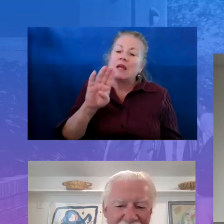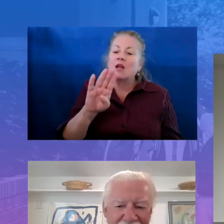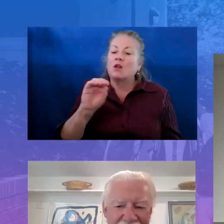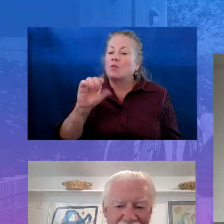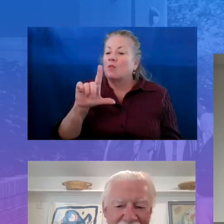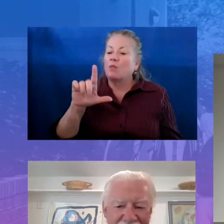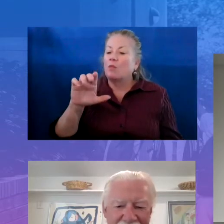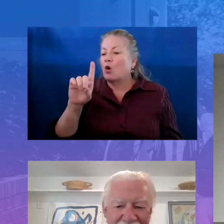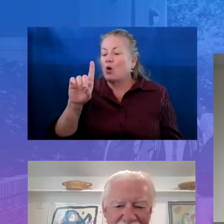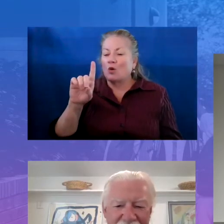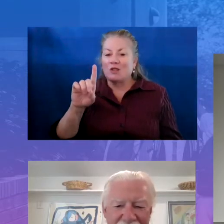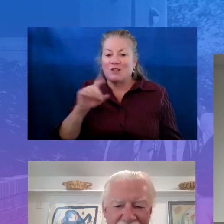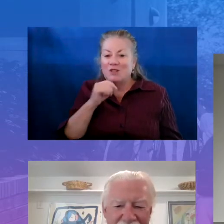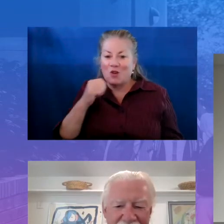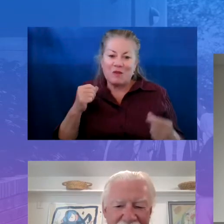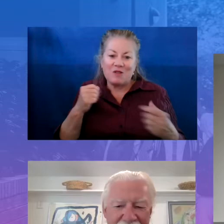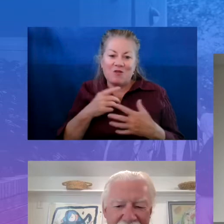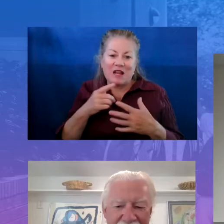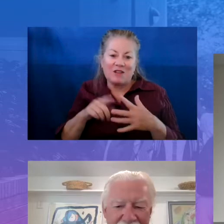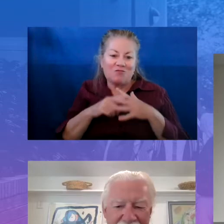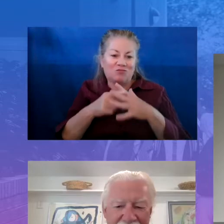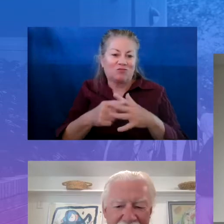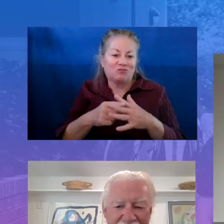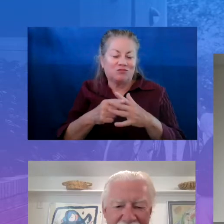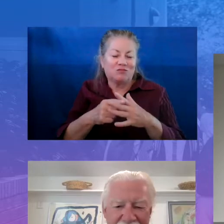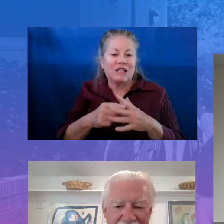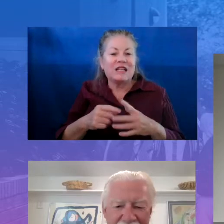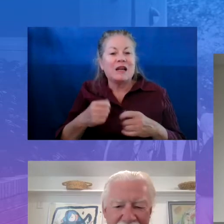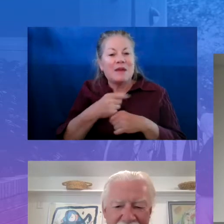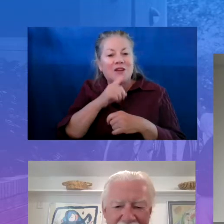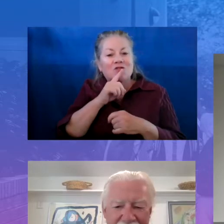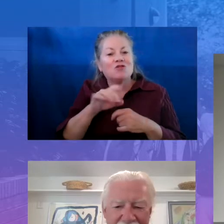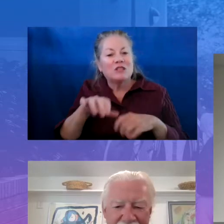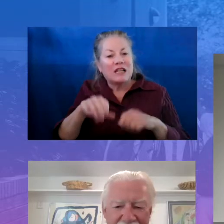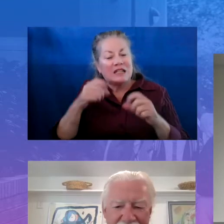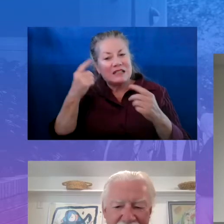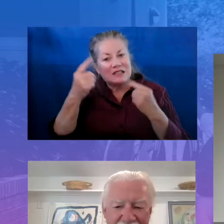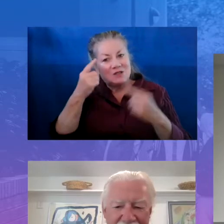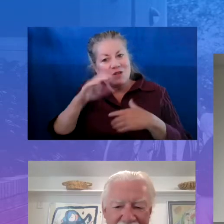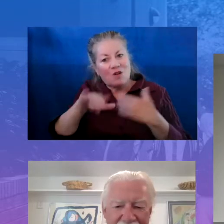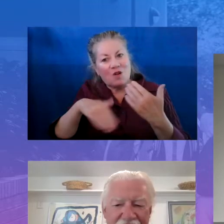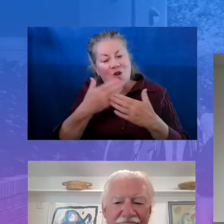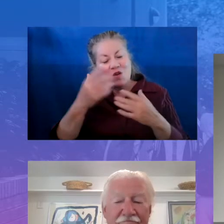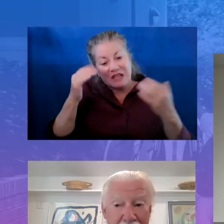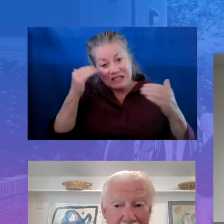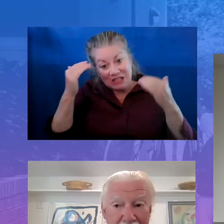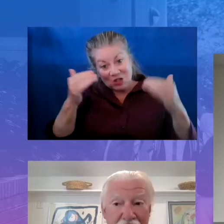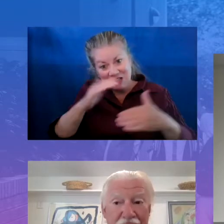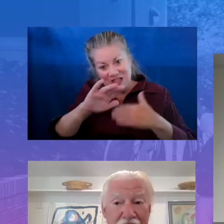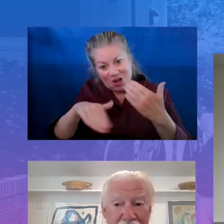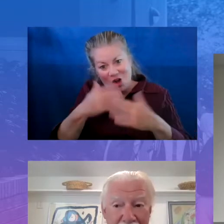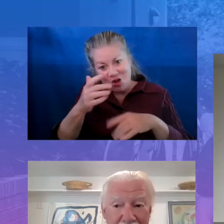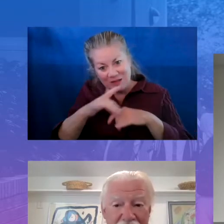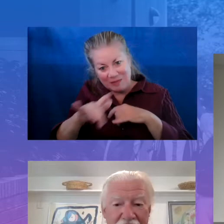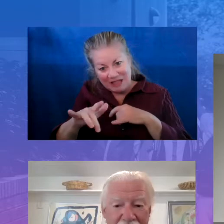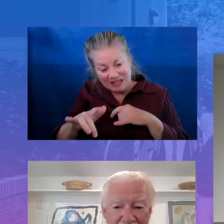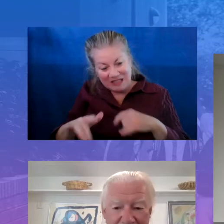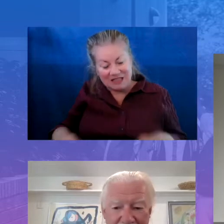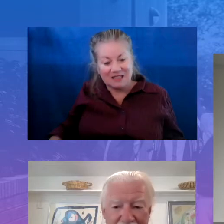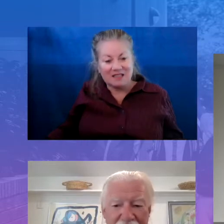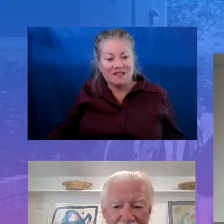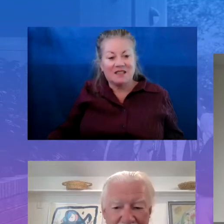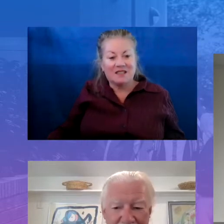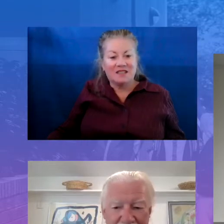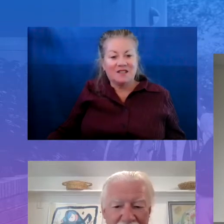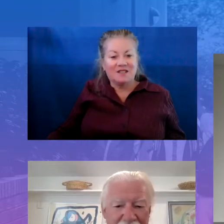to innovate and, two, really make sure you're taking into consideration all adults in all spaces. There are assets within